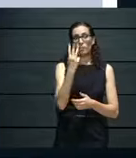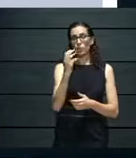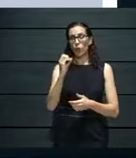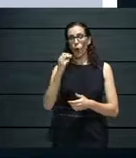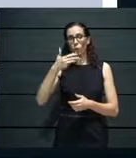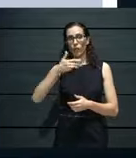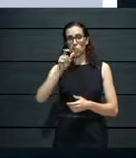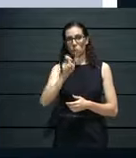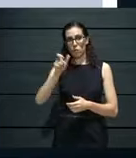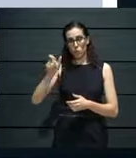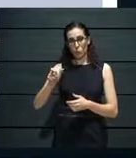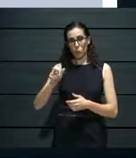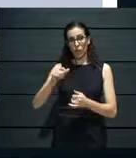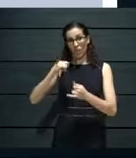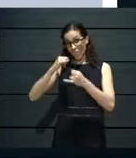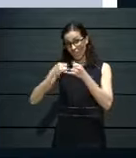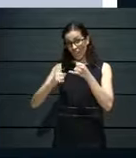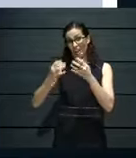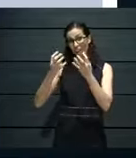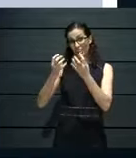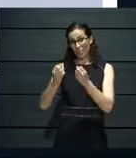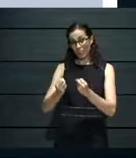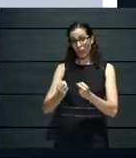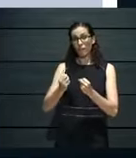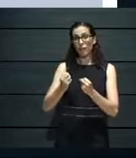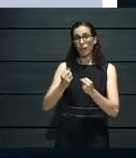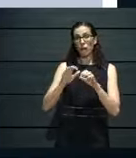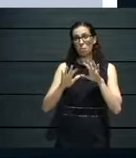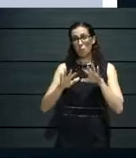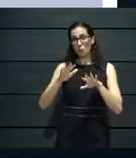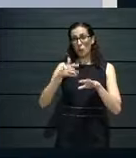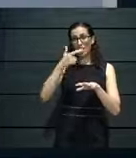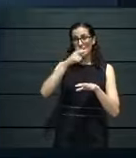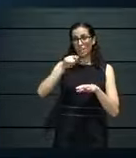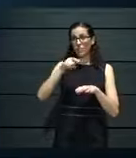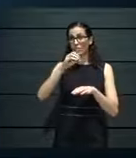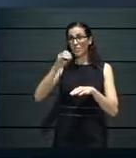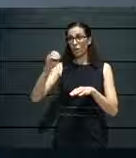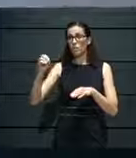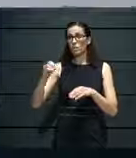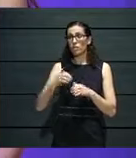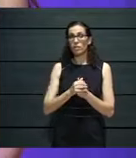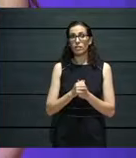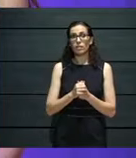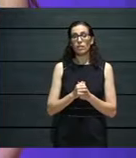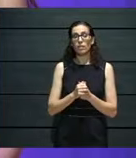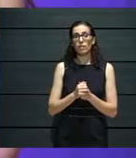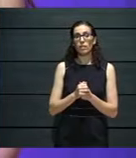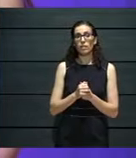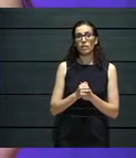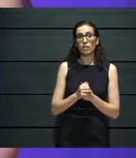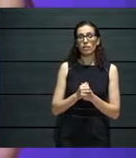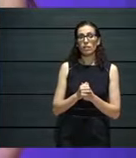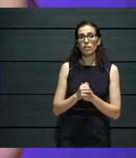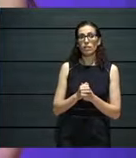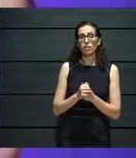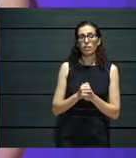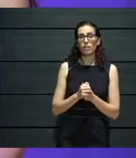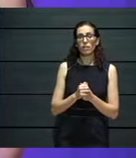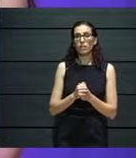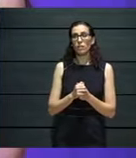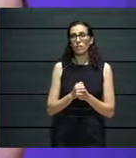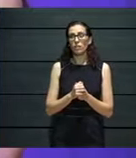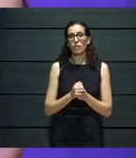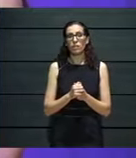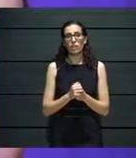had, we reached almost, almost 7000 there. Well, how, how does this compare to